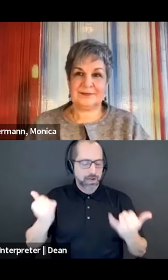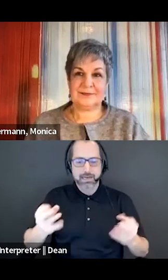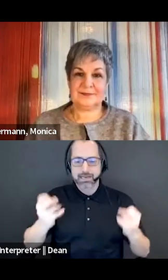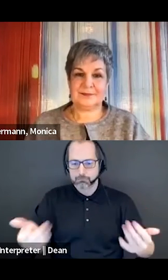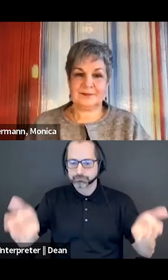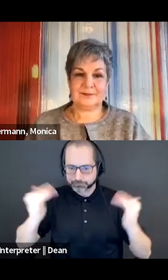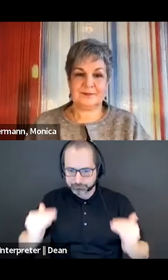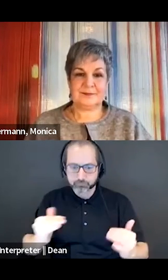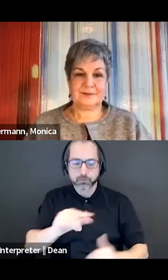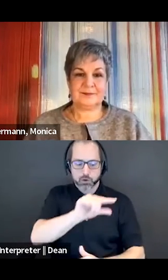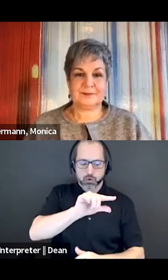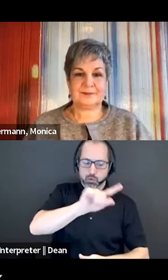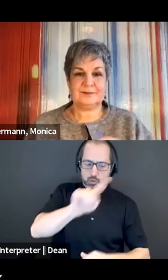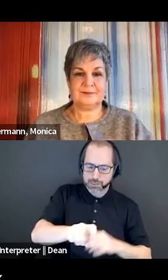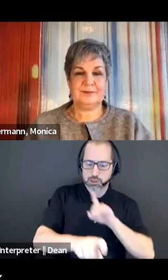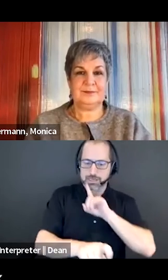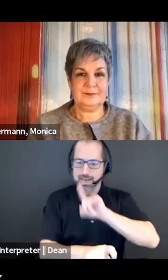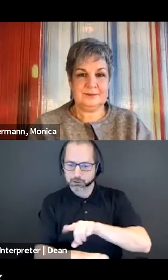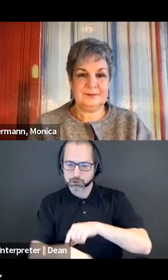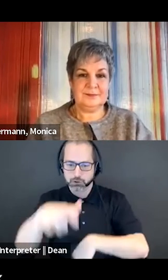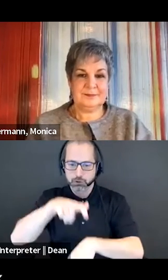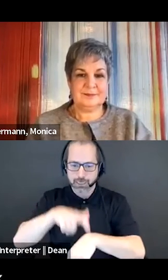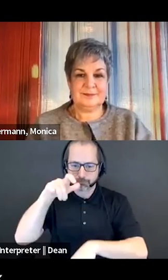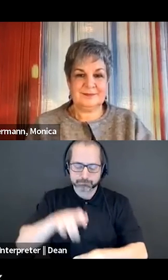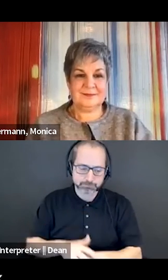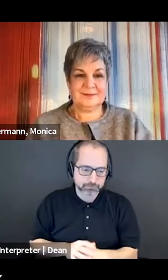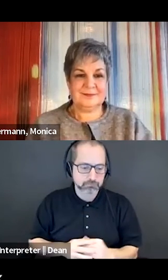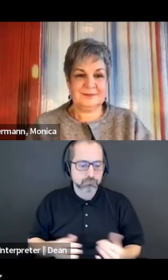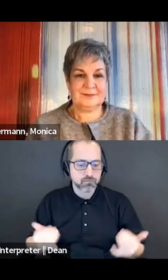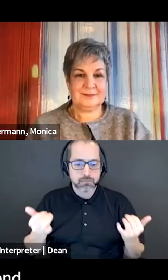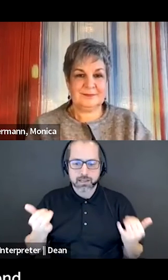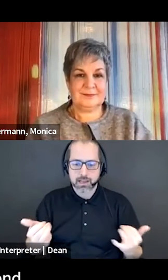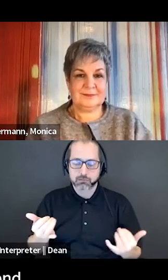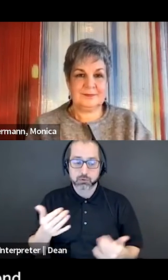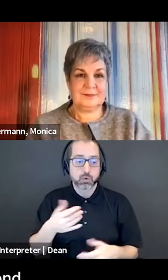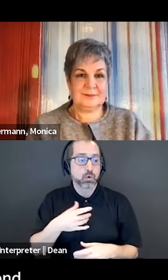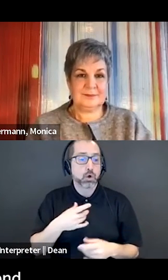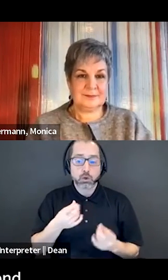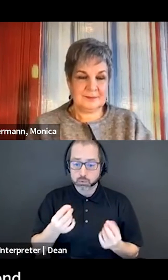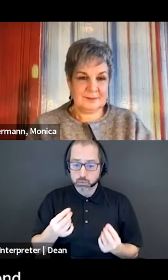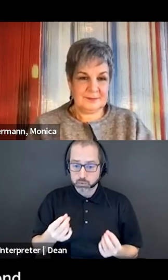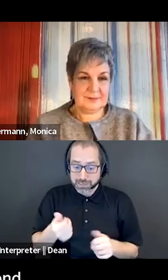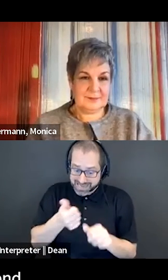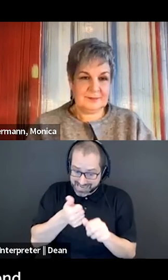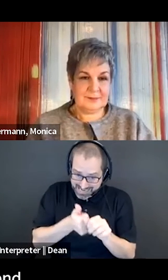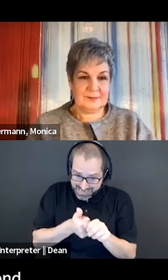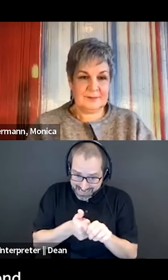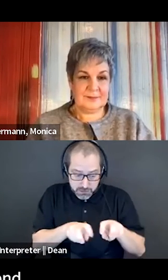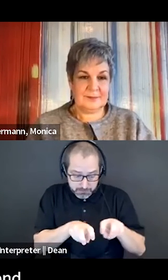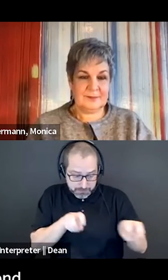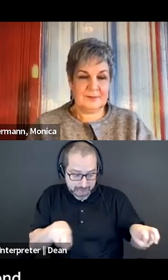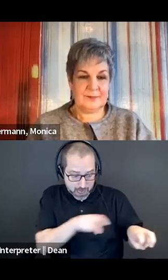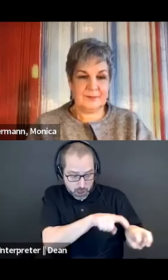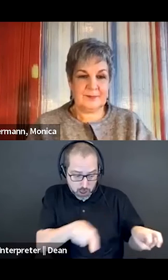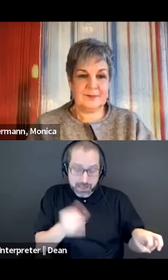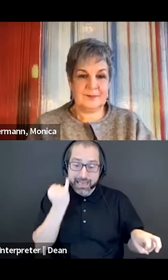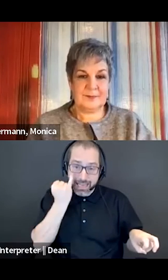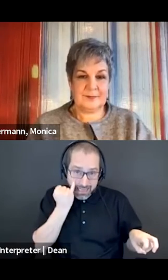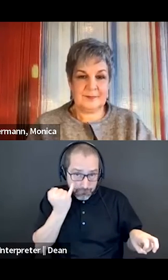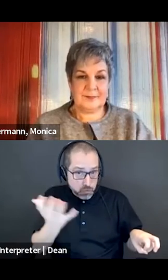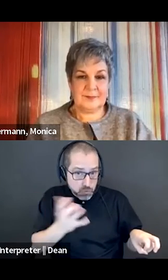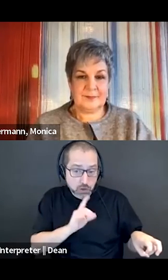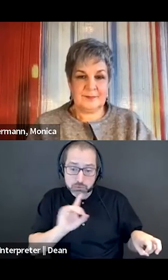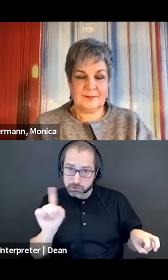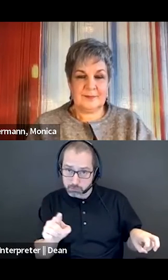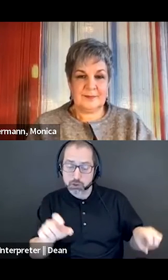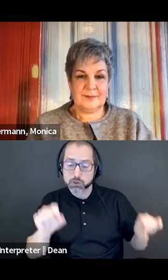some questions that have come up here. And basically how it's going to work is that the panelists each will have an opportunity to respond if they choose to. So if there